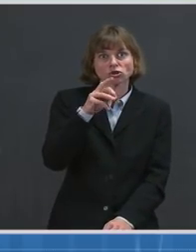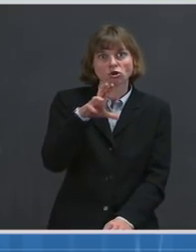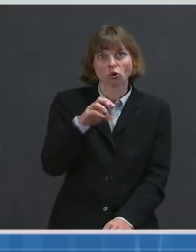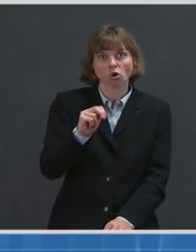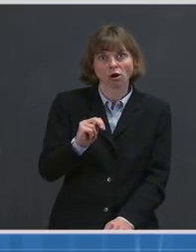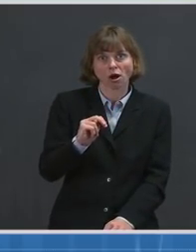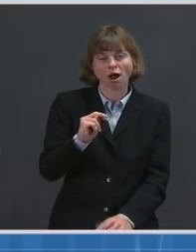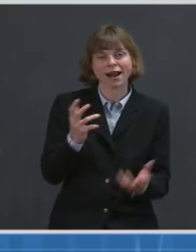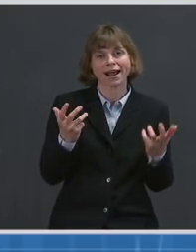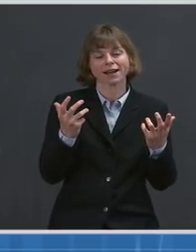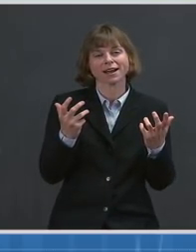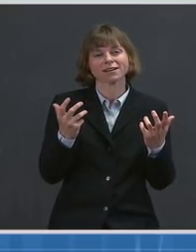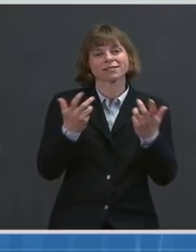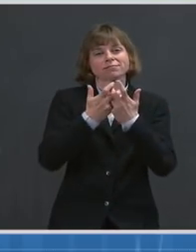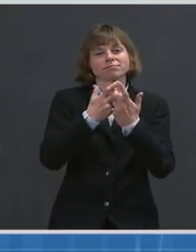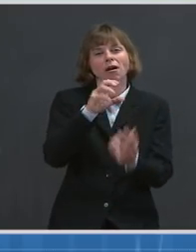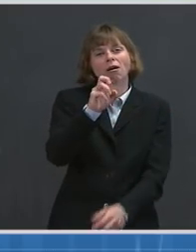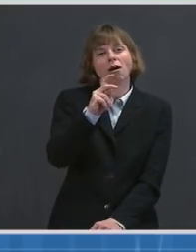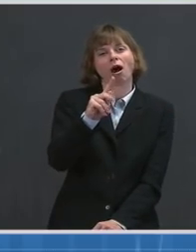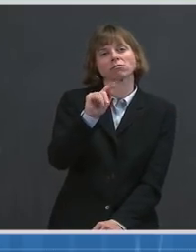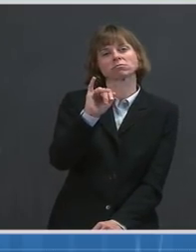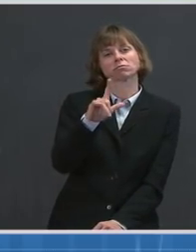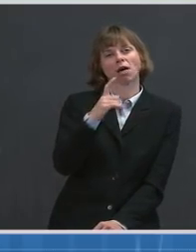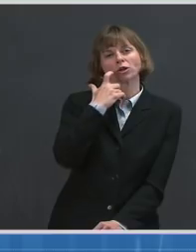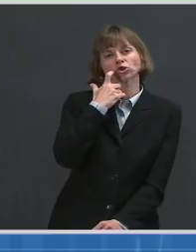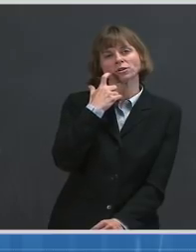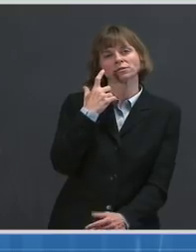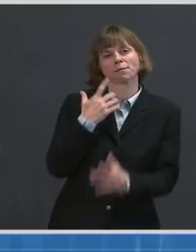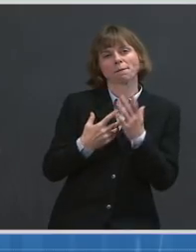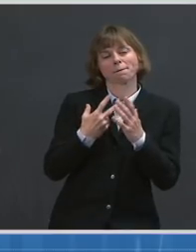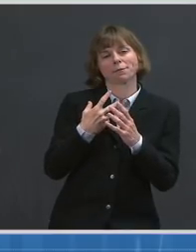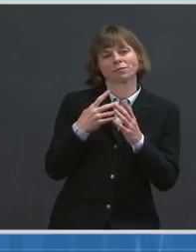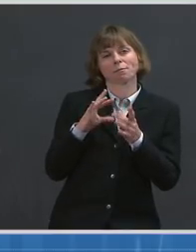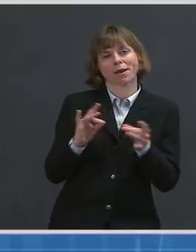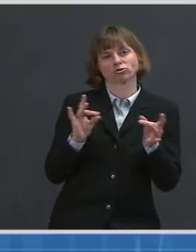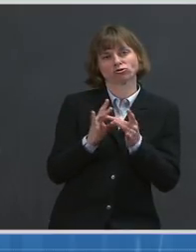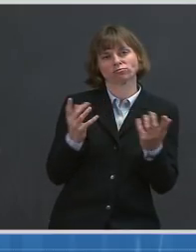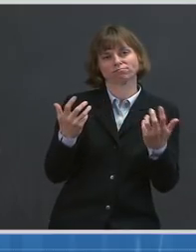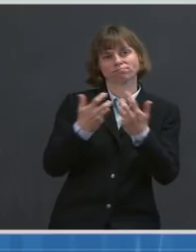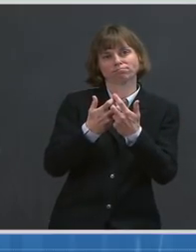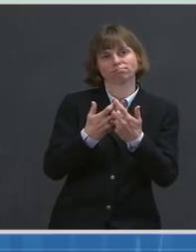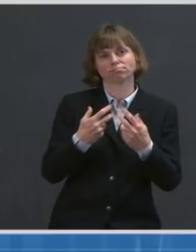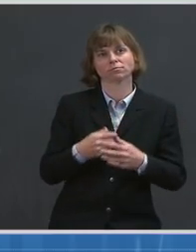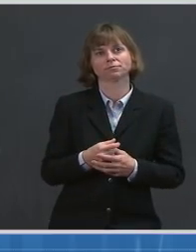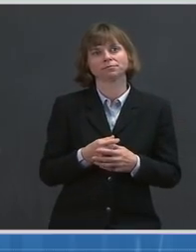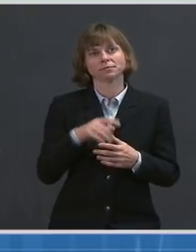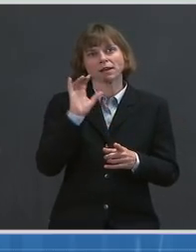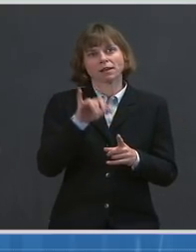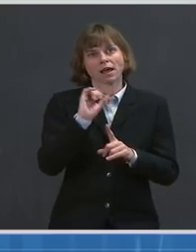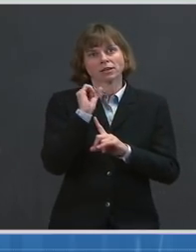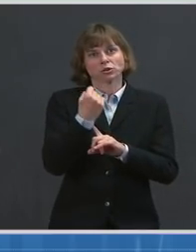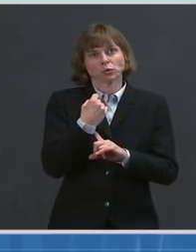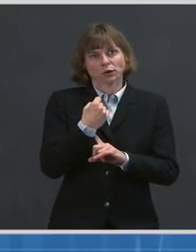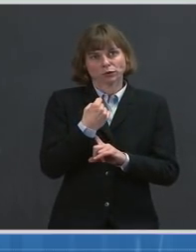cocktail that I mentioned just previously. In this situation, it was within a